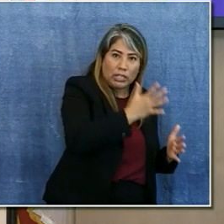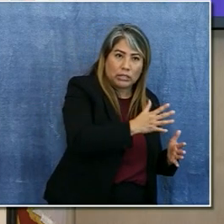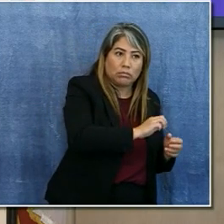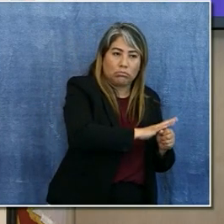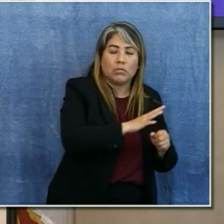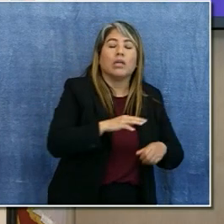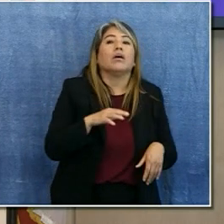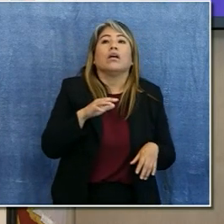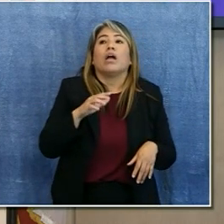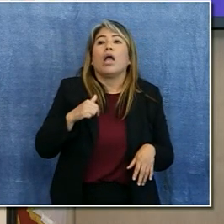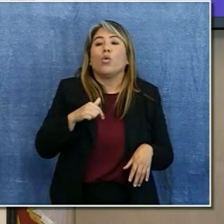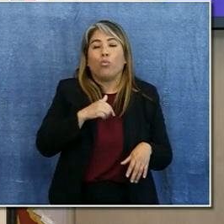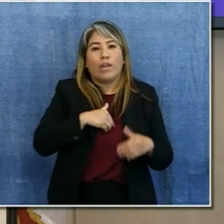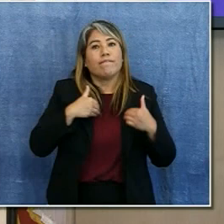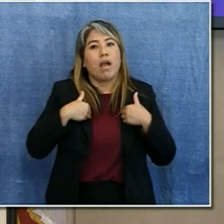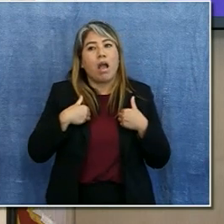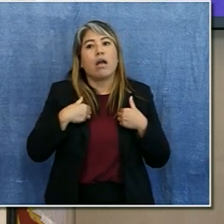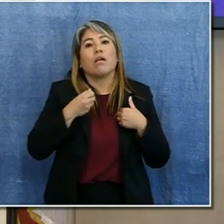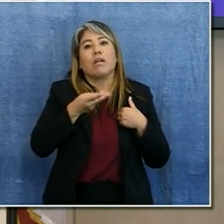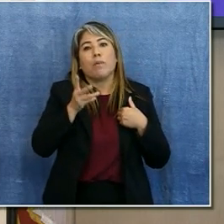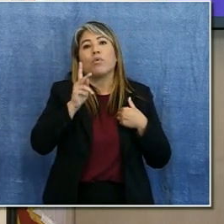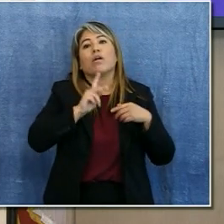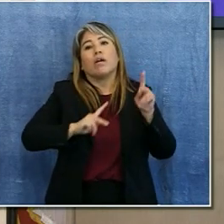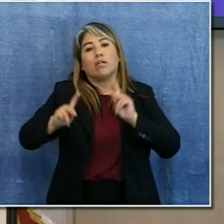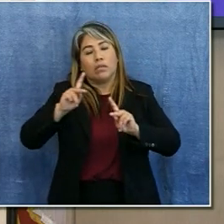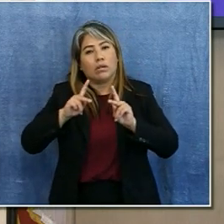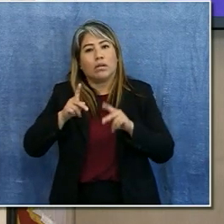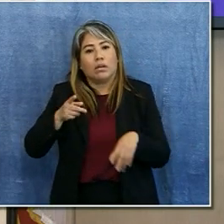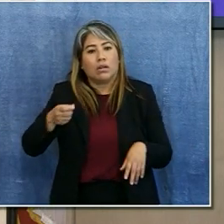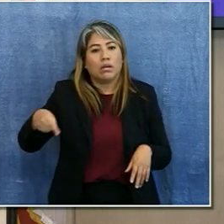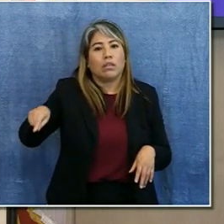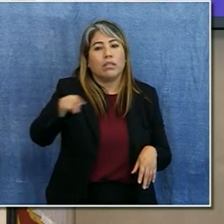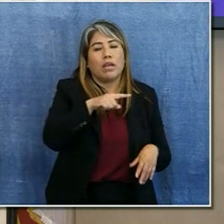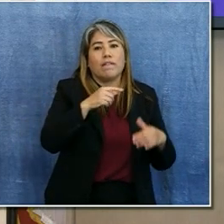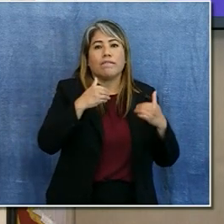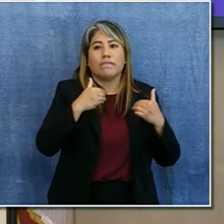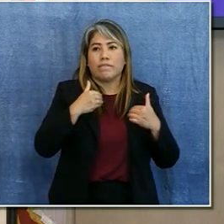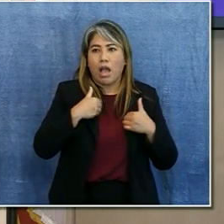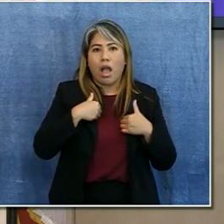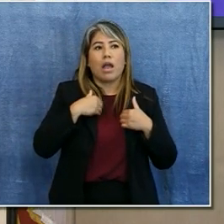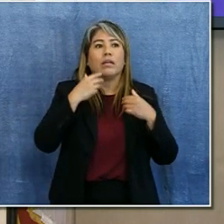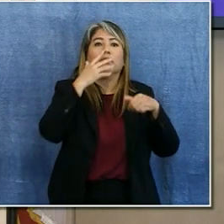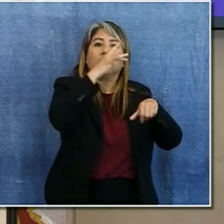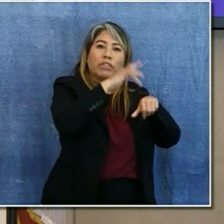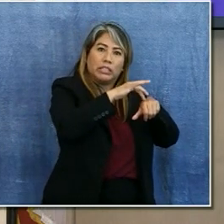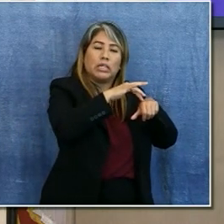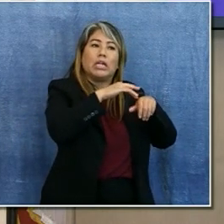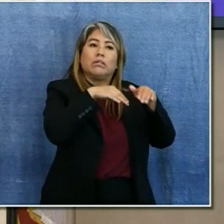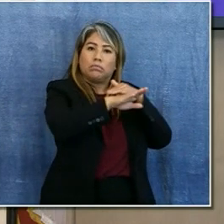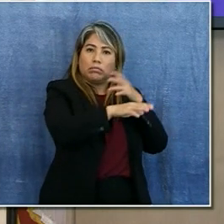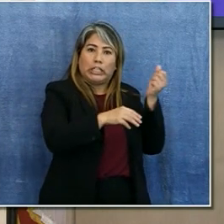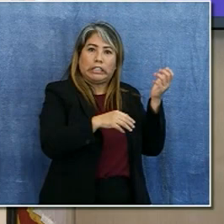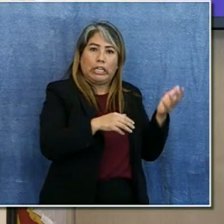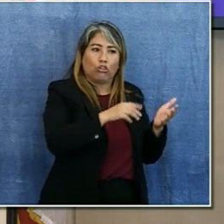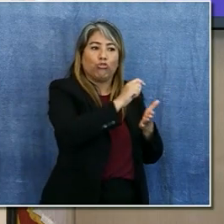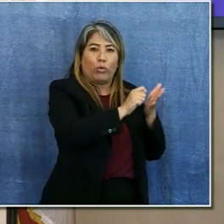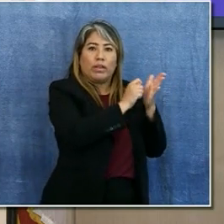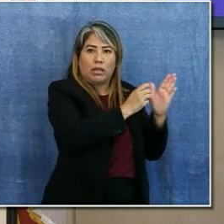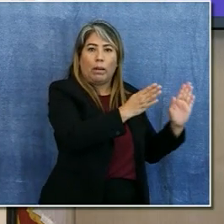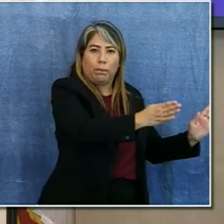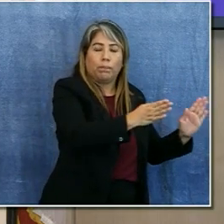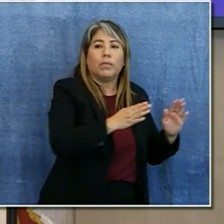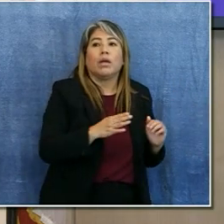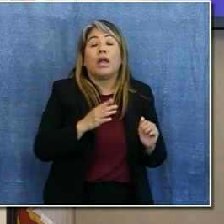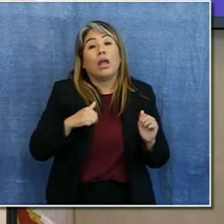And we have had a number of individuals who have visited casinos during that time frame. And